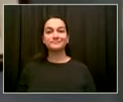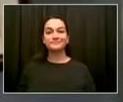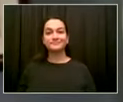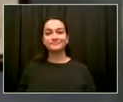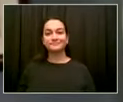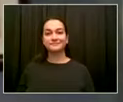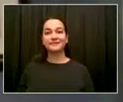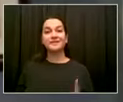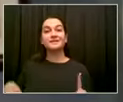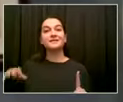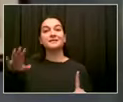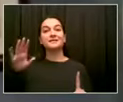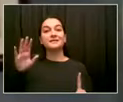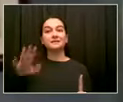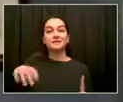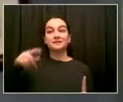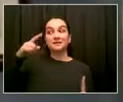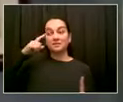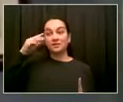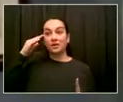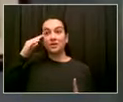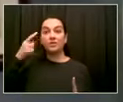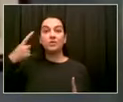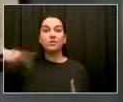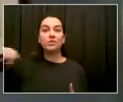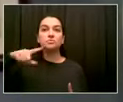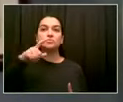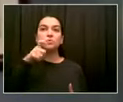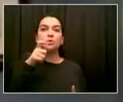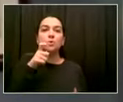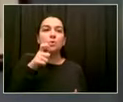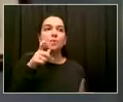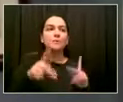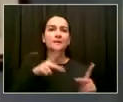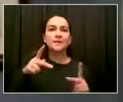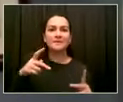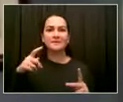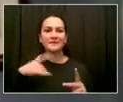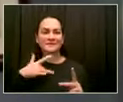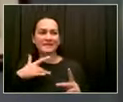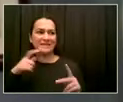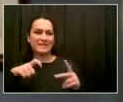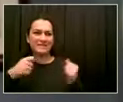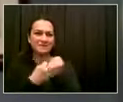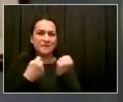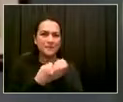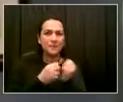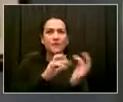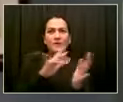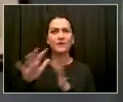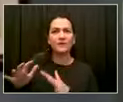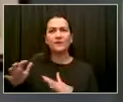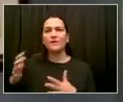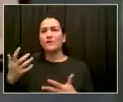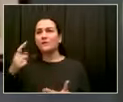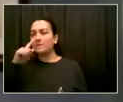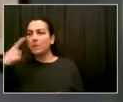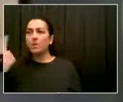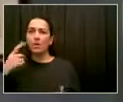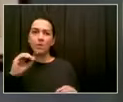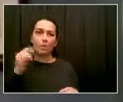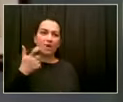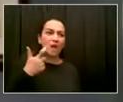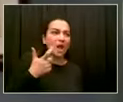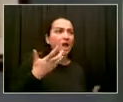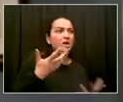connecting those going down the wrong path to these critical services and literally changing the trajectory of their lives